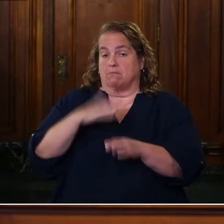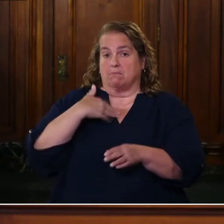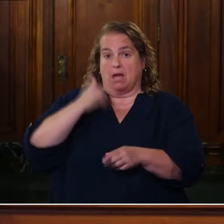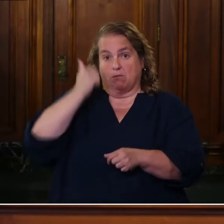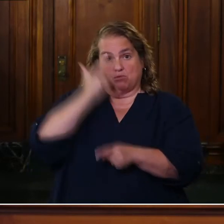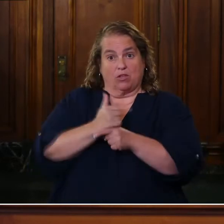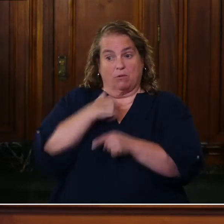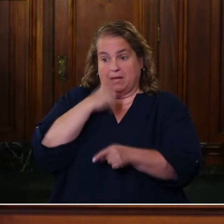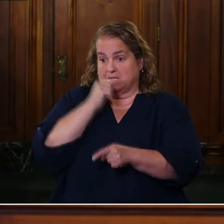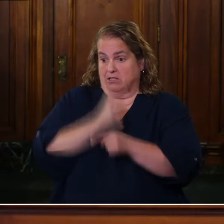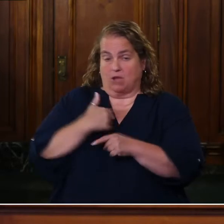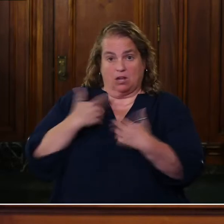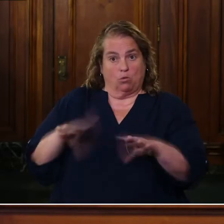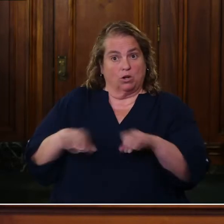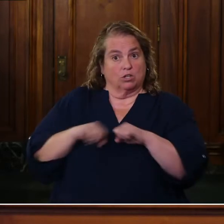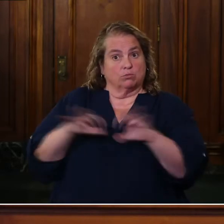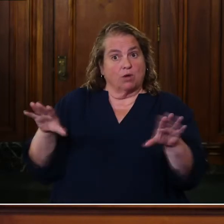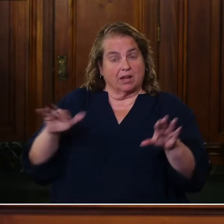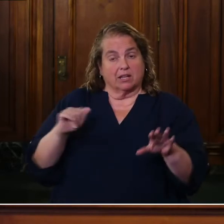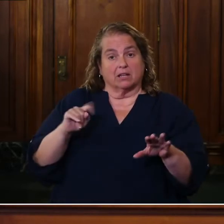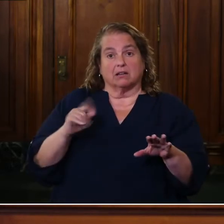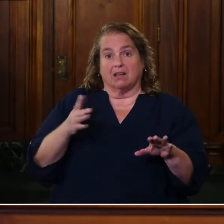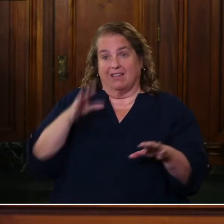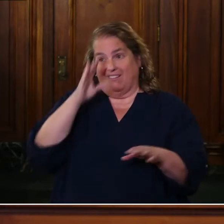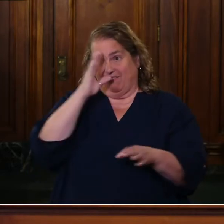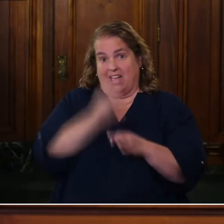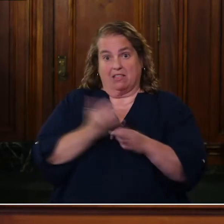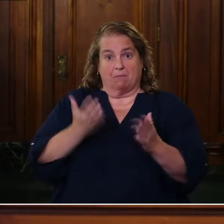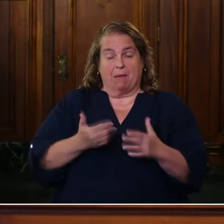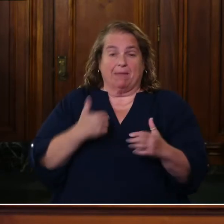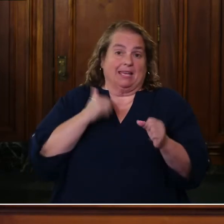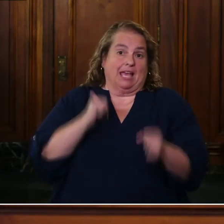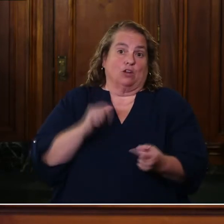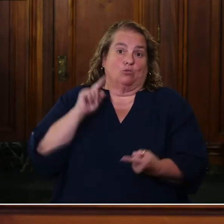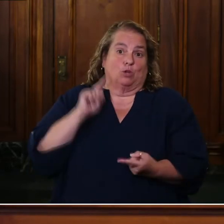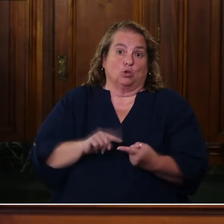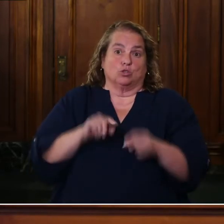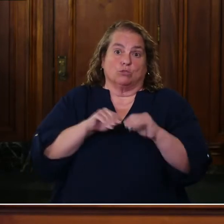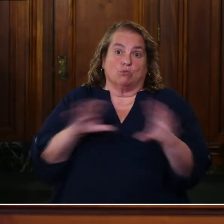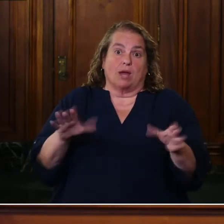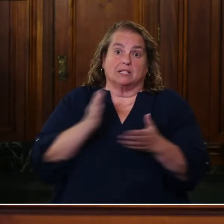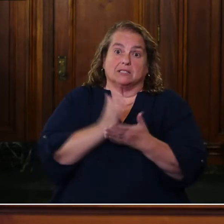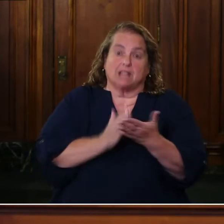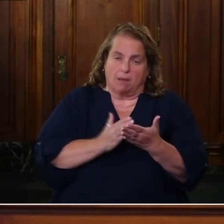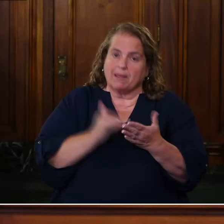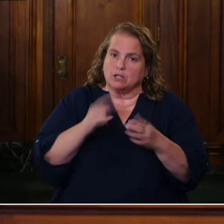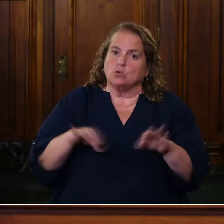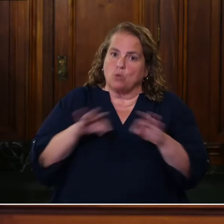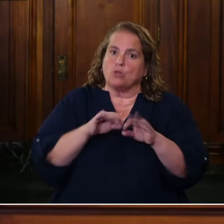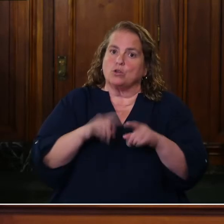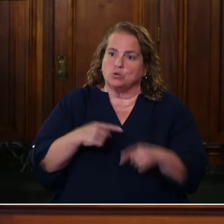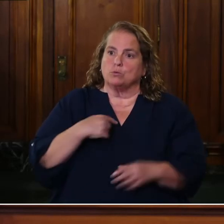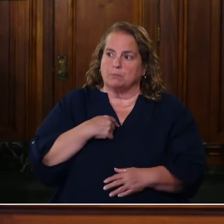uh, faith that I know that this could at least reduce it some, it's worth it to me. Um, is it Nick?